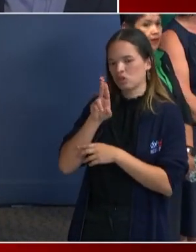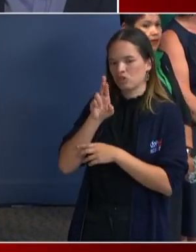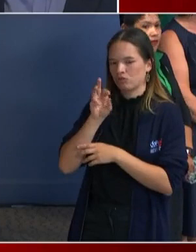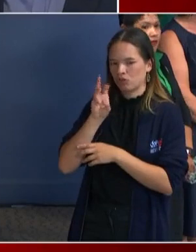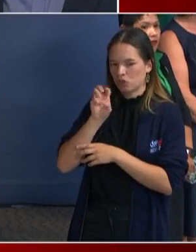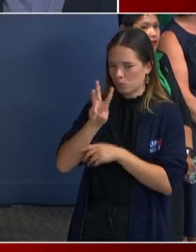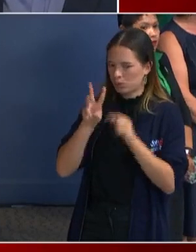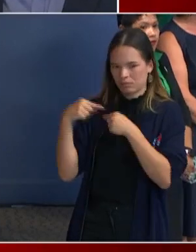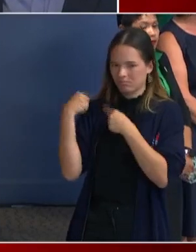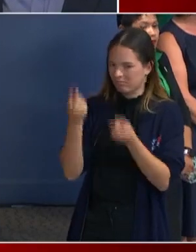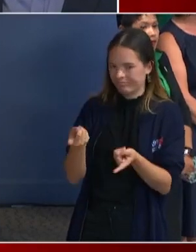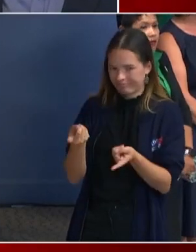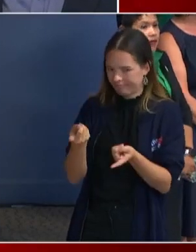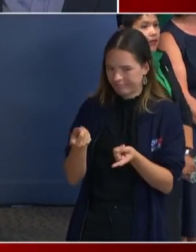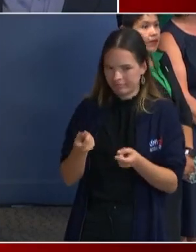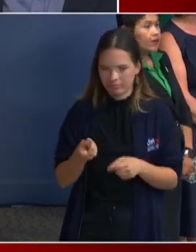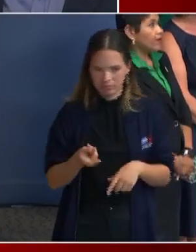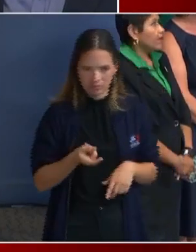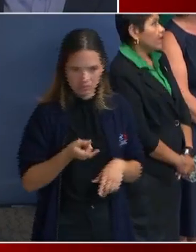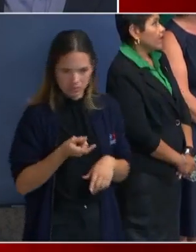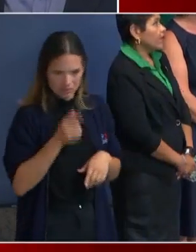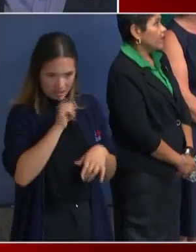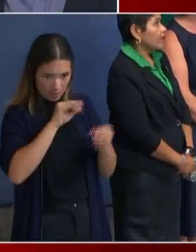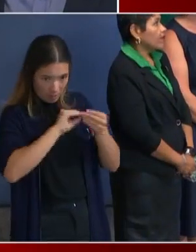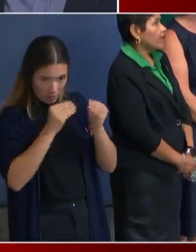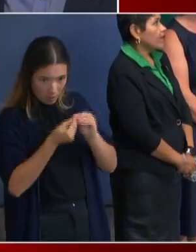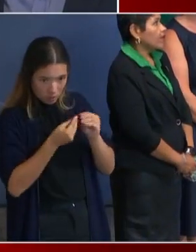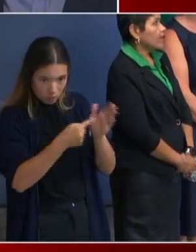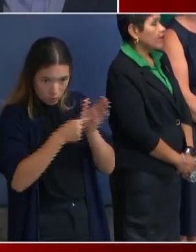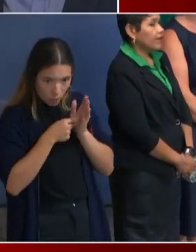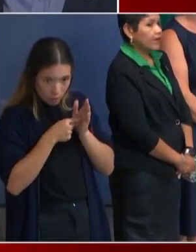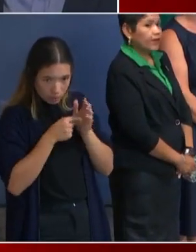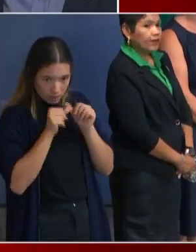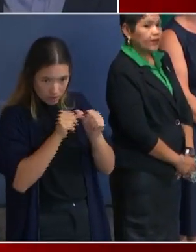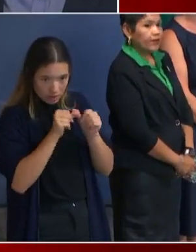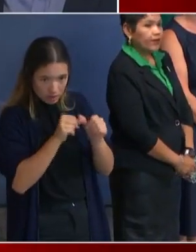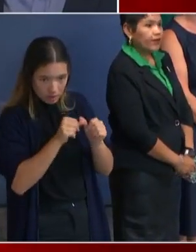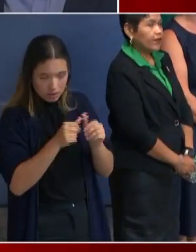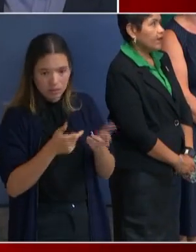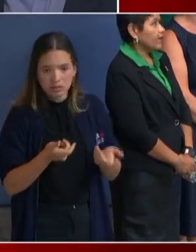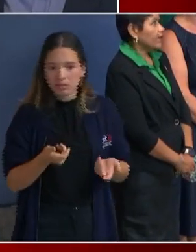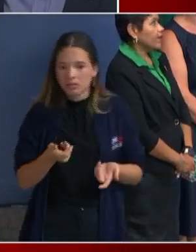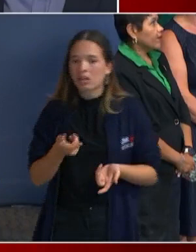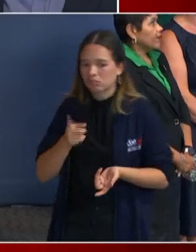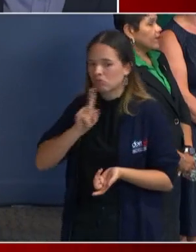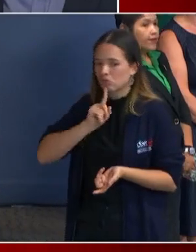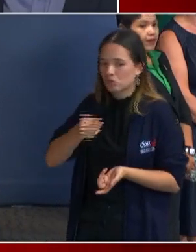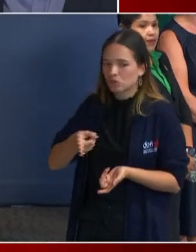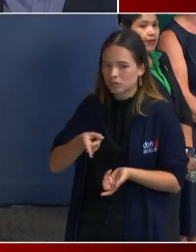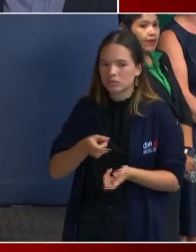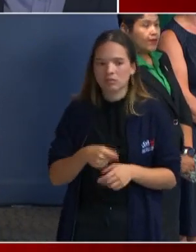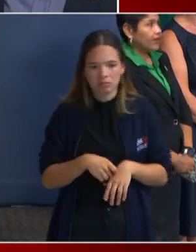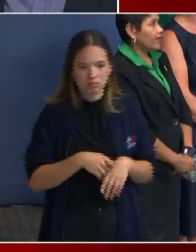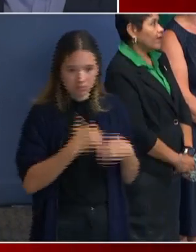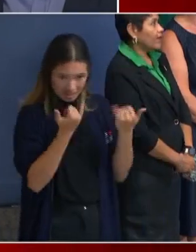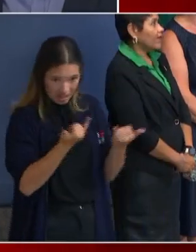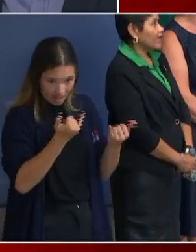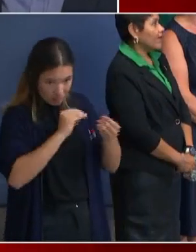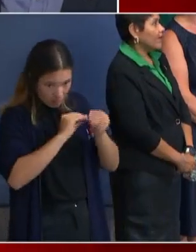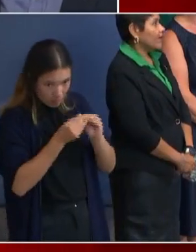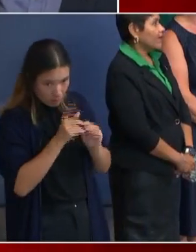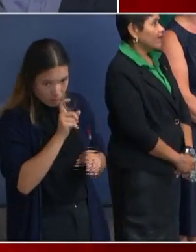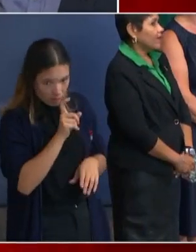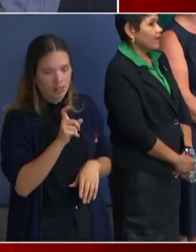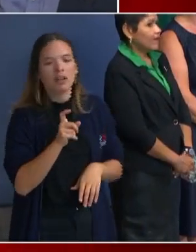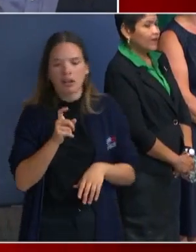1995. in for the last couple of years? can talk with the MPD and get those numbers. enforcement? Sure. Today? We can get those numbers for you, Mark. Today? We can get